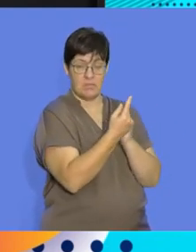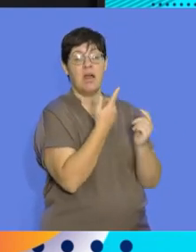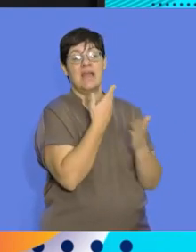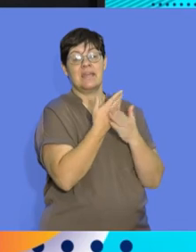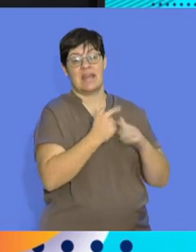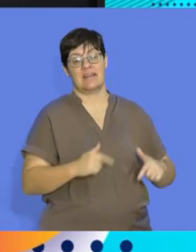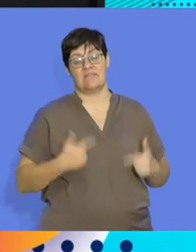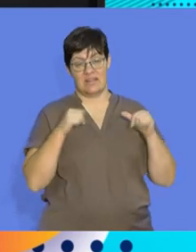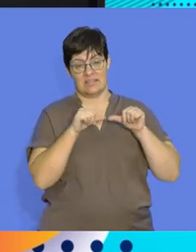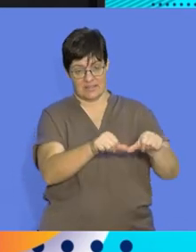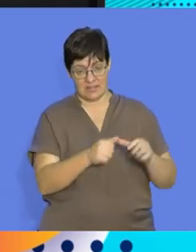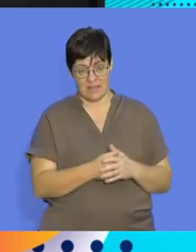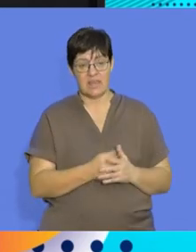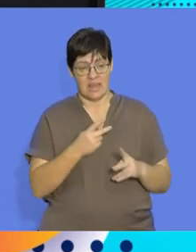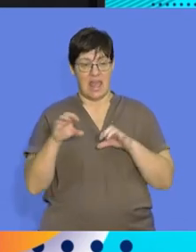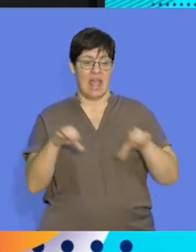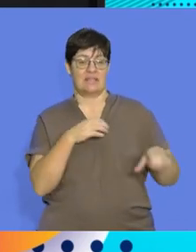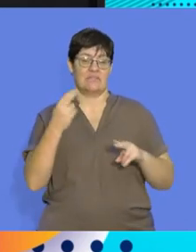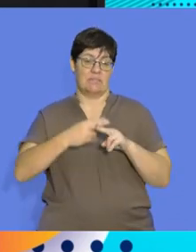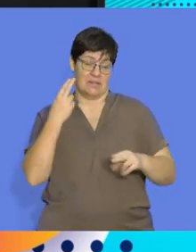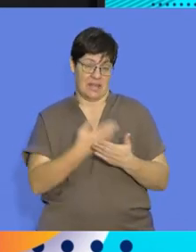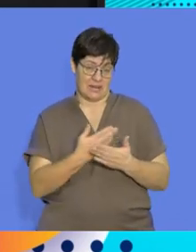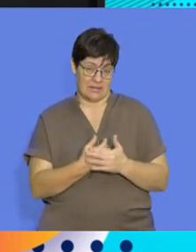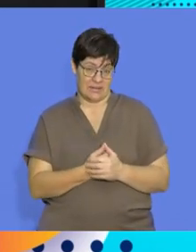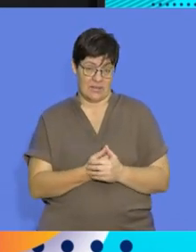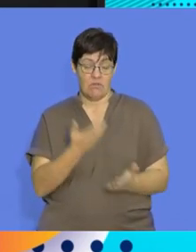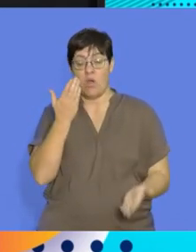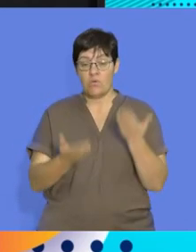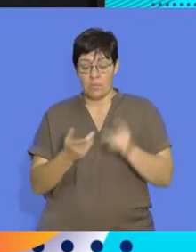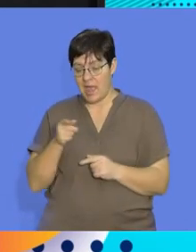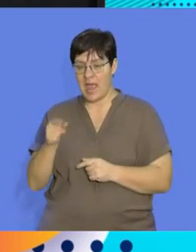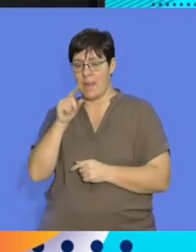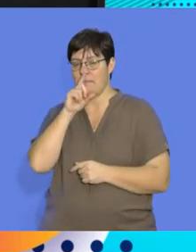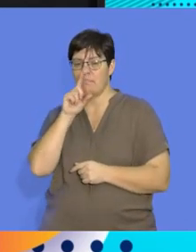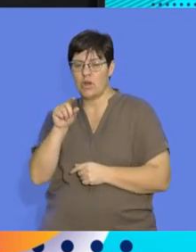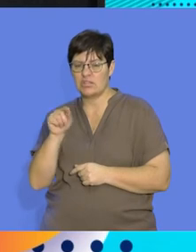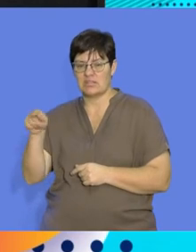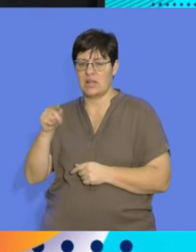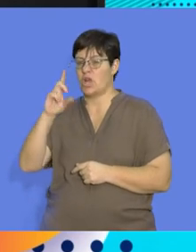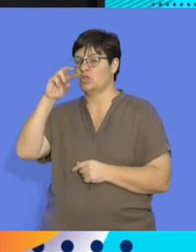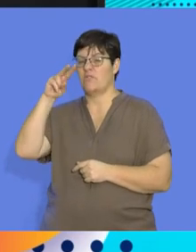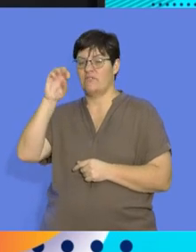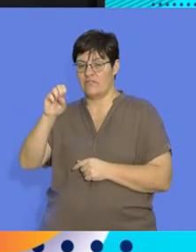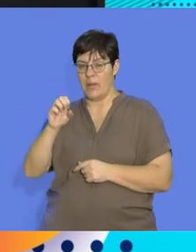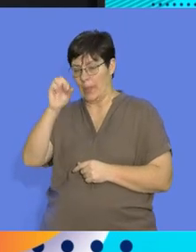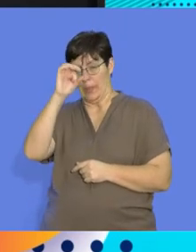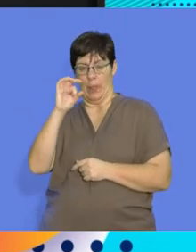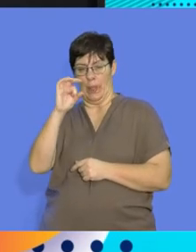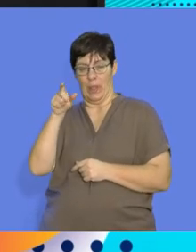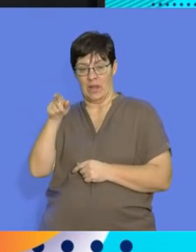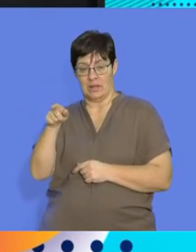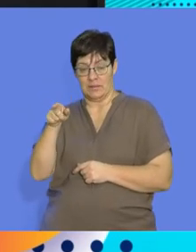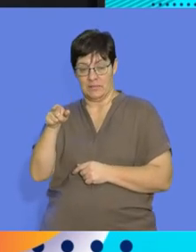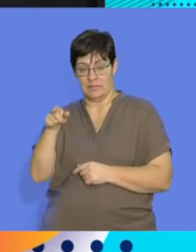they are able to survive and immediately be active. However, if we compare that to birds like a dove egg, relatively